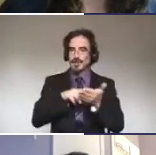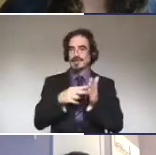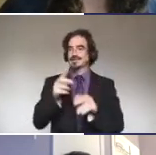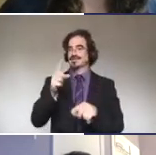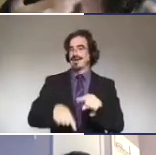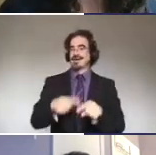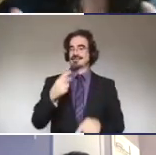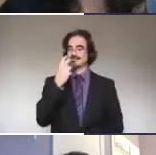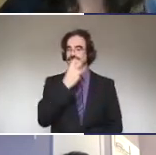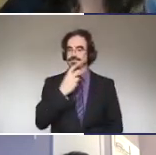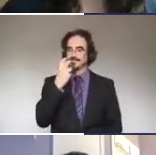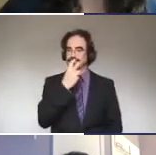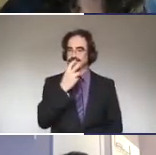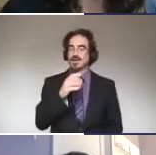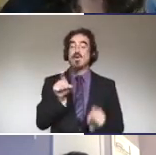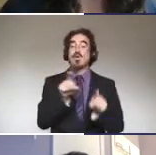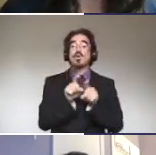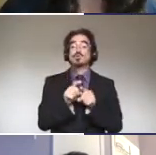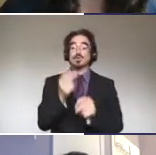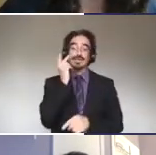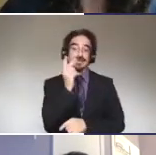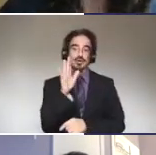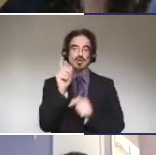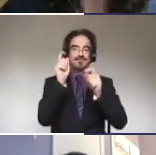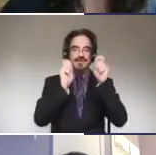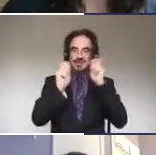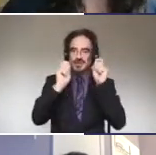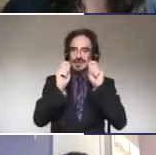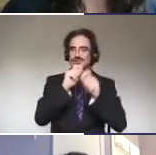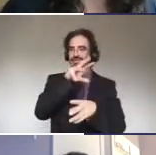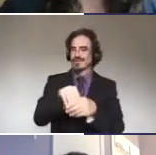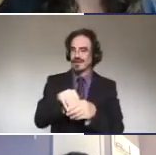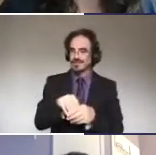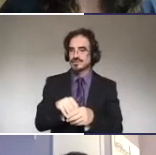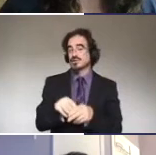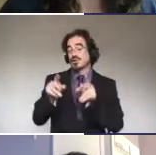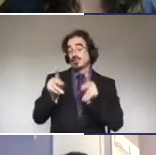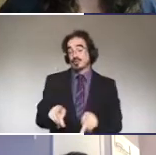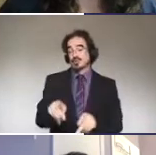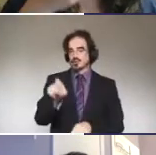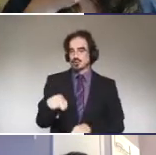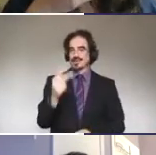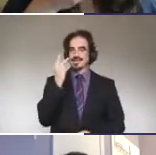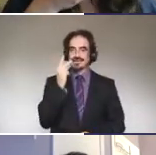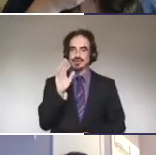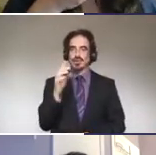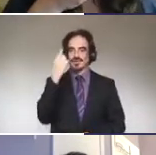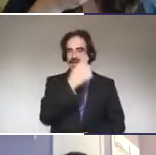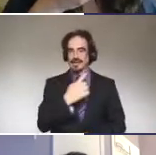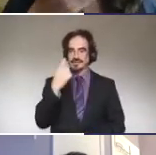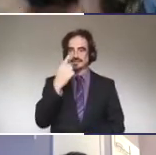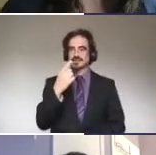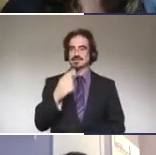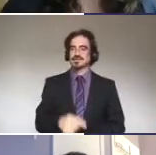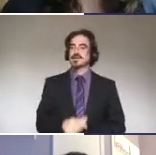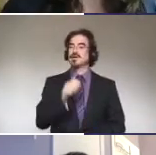don't speech-read, your facial expressions play a role too. So they should be able to see your face. Do not place anything in or in